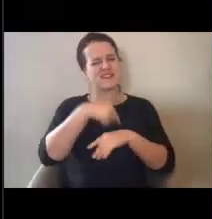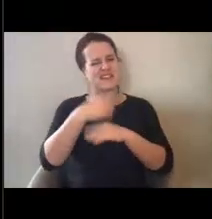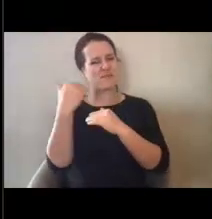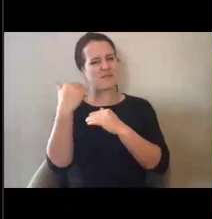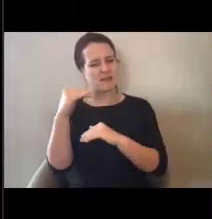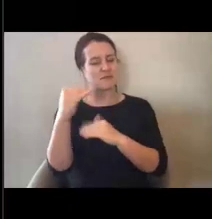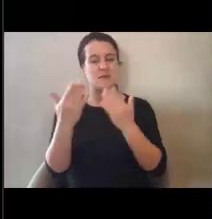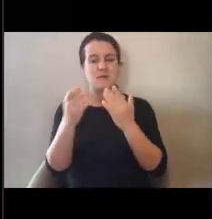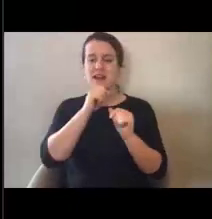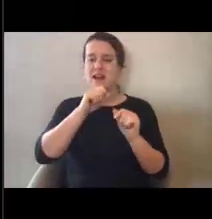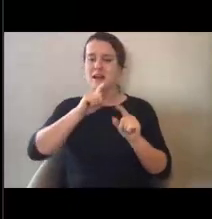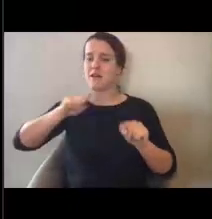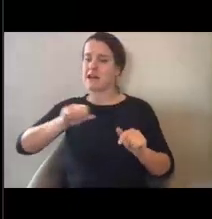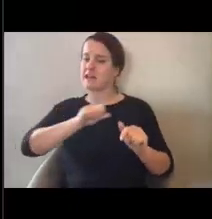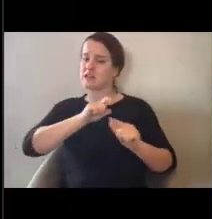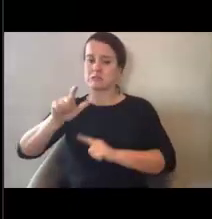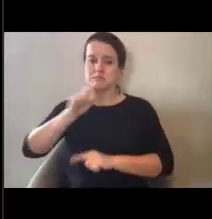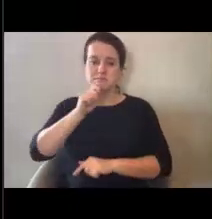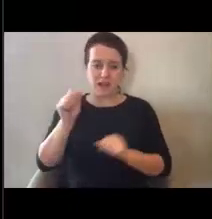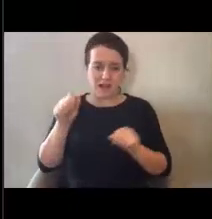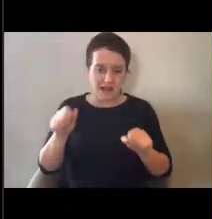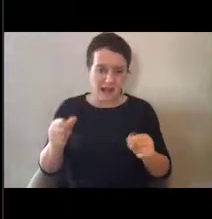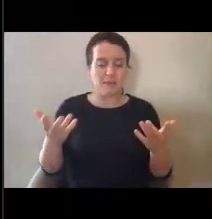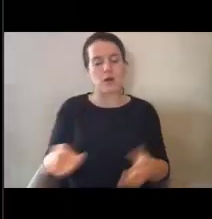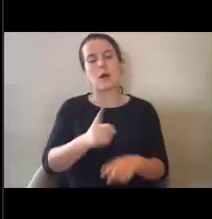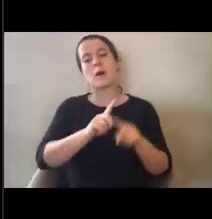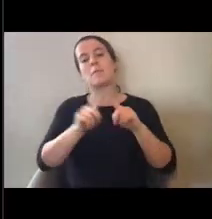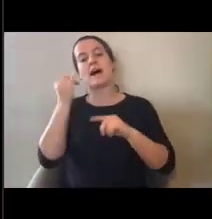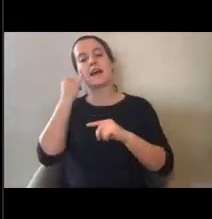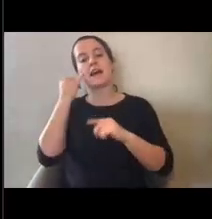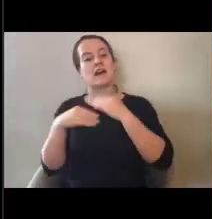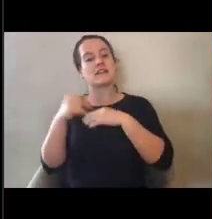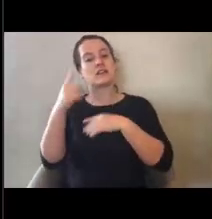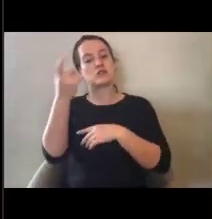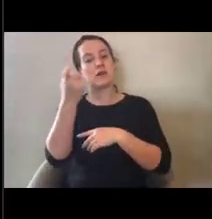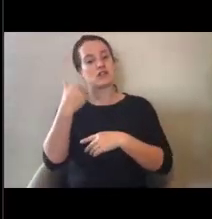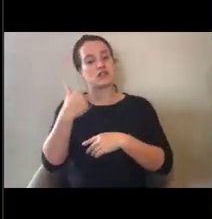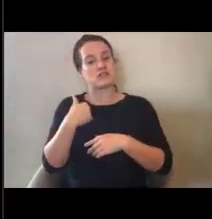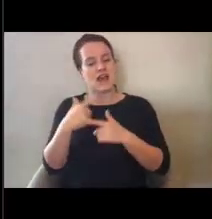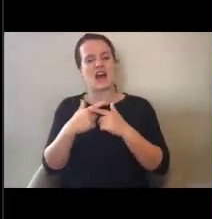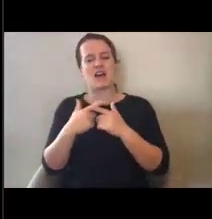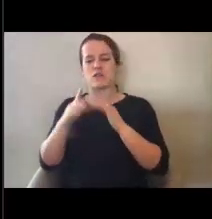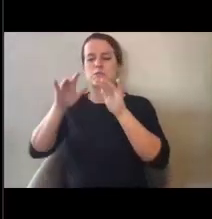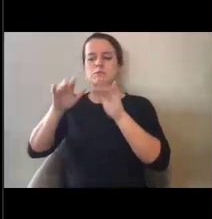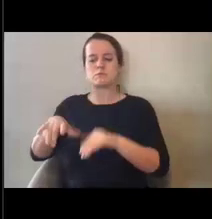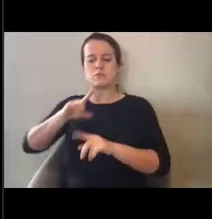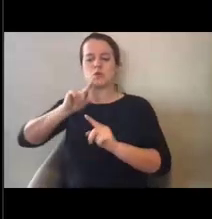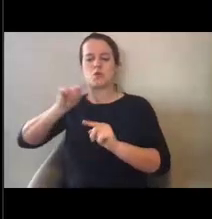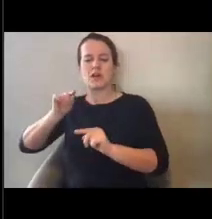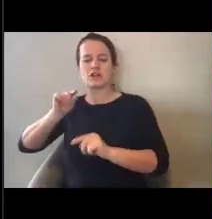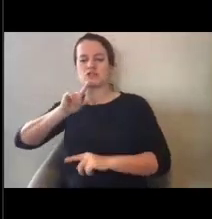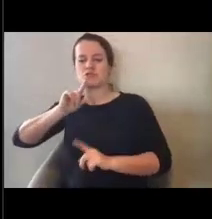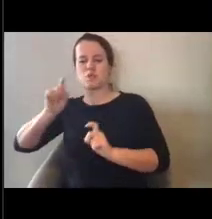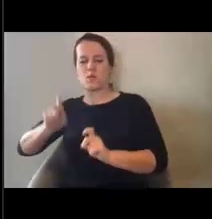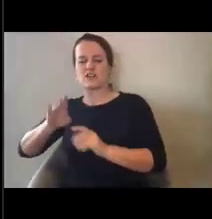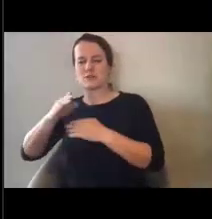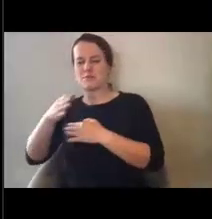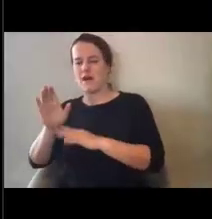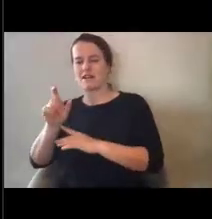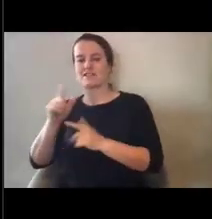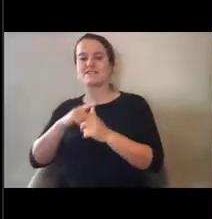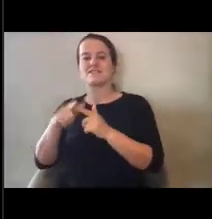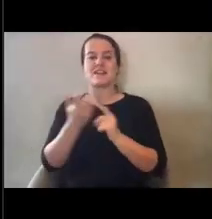not be able to answer every question. If you have additional questions, you can put them in the question box and we will try to answer them at a future